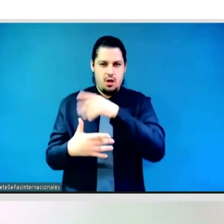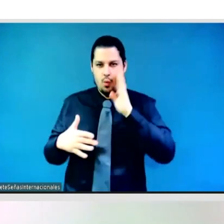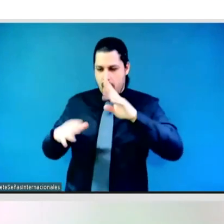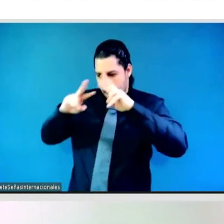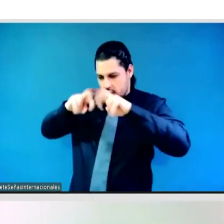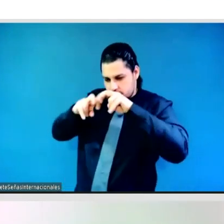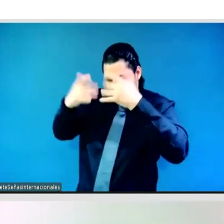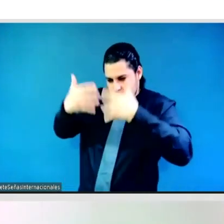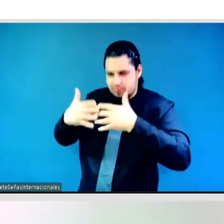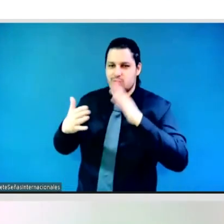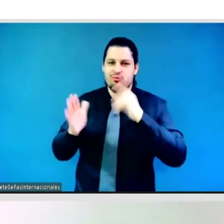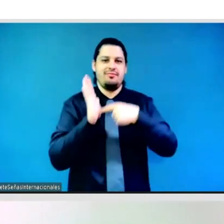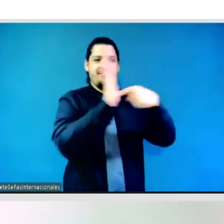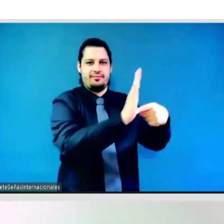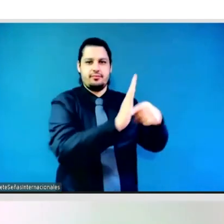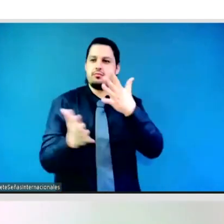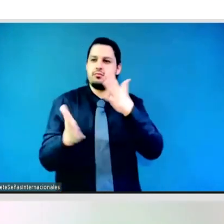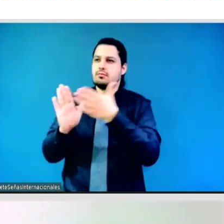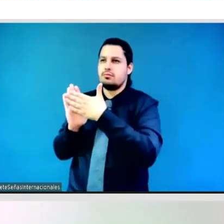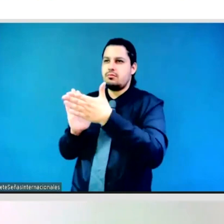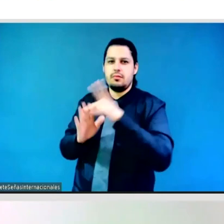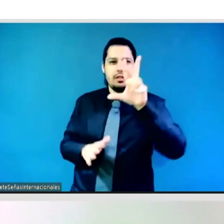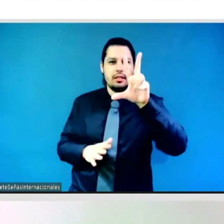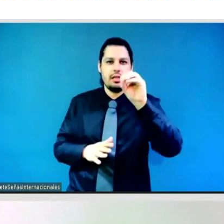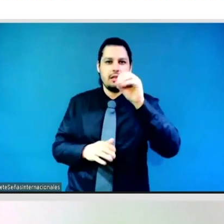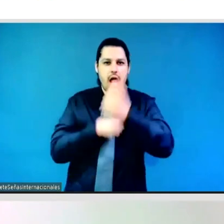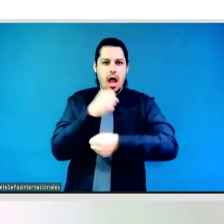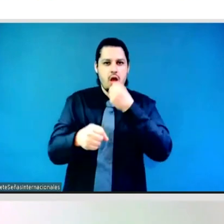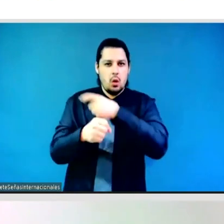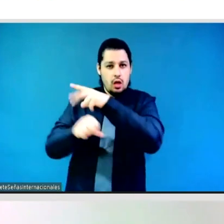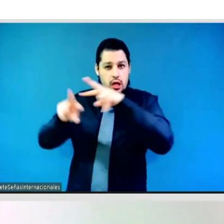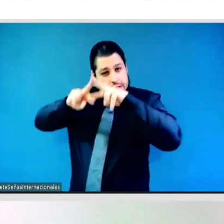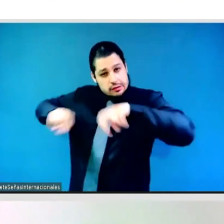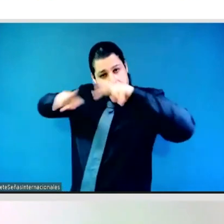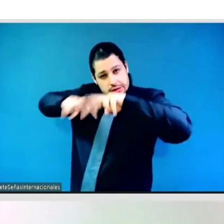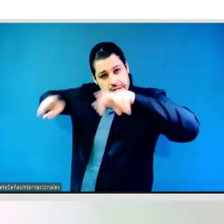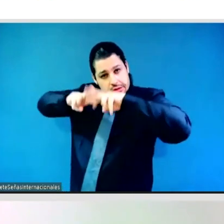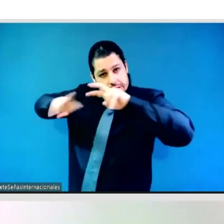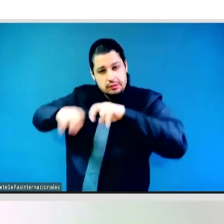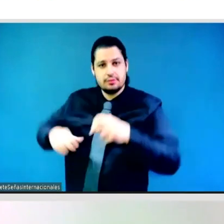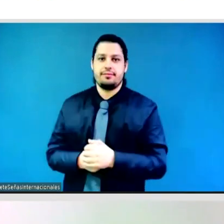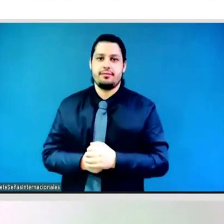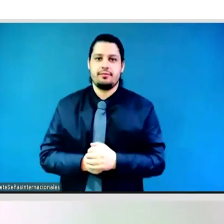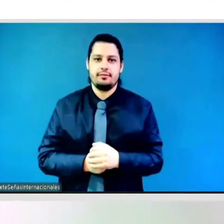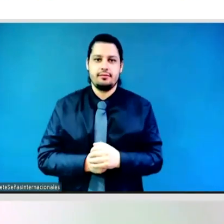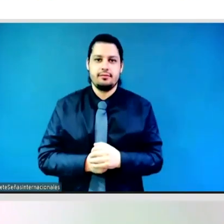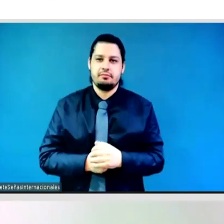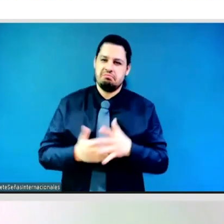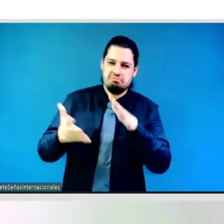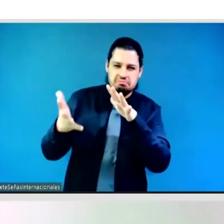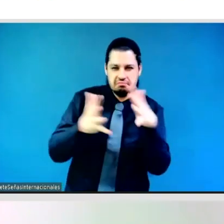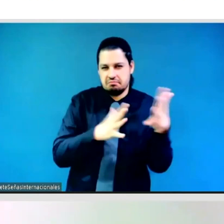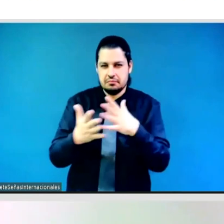and women. So they have, you know, women sit at 60%. And then of that, of that ratio,